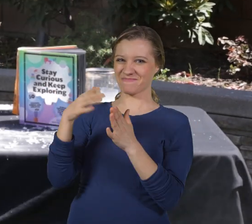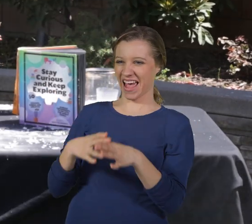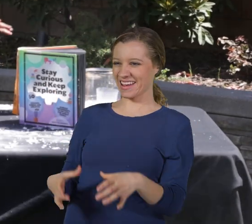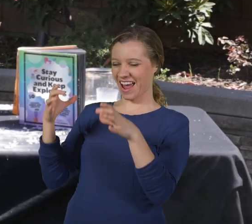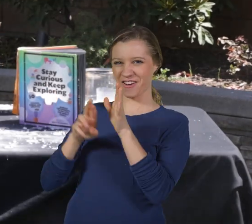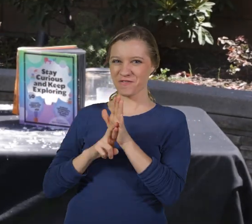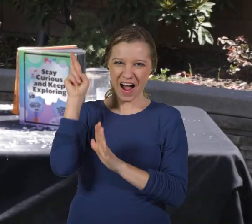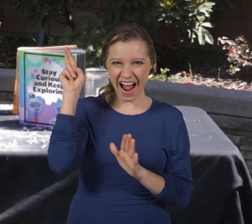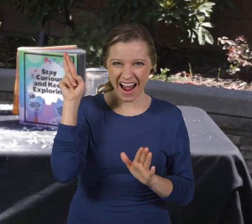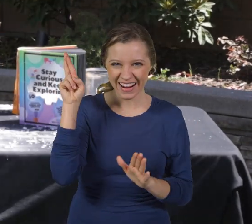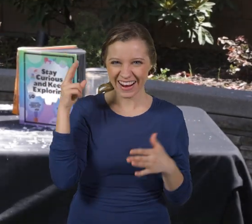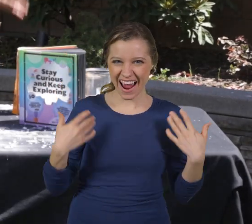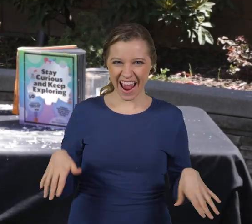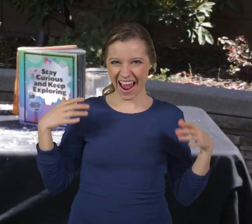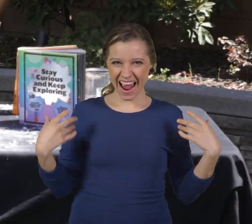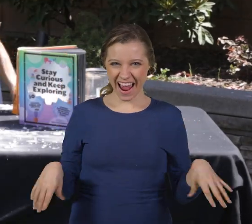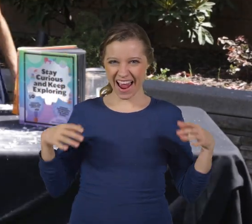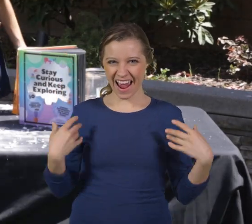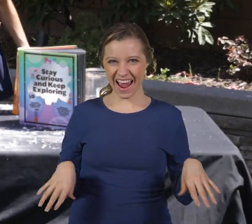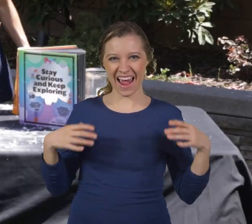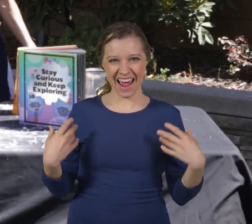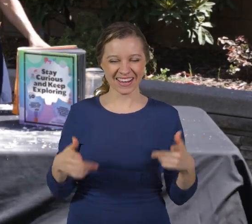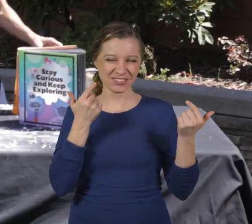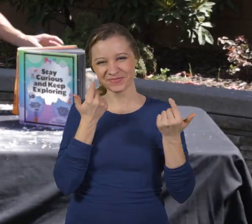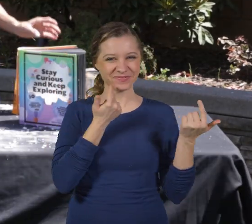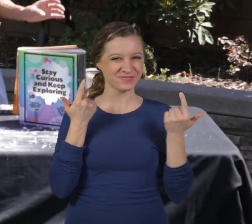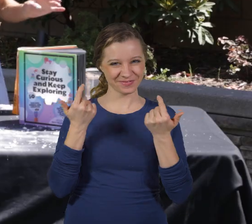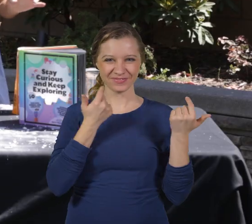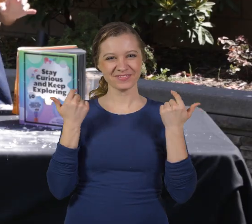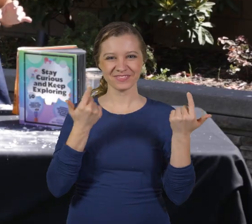And that is a paint can rocket.